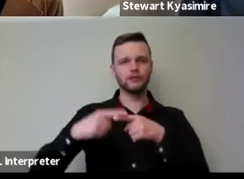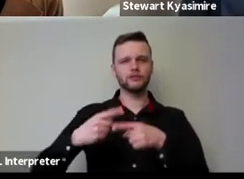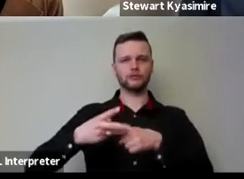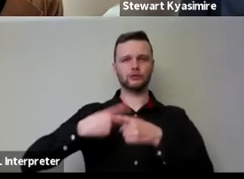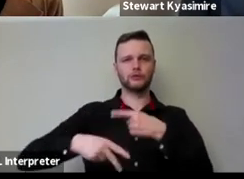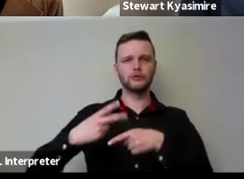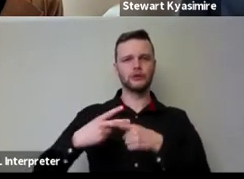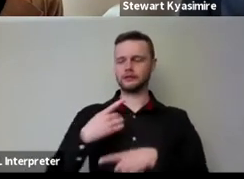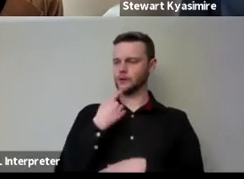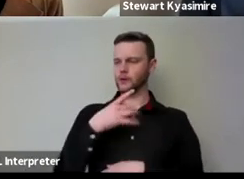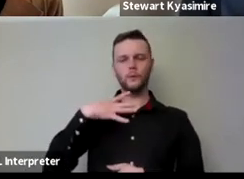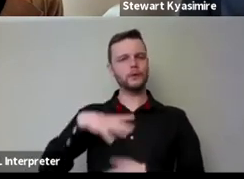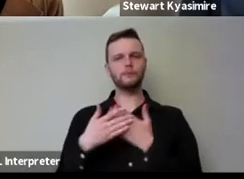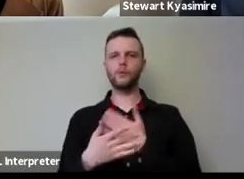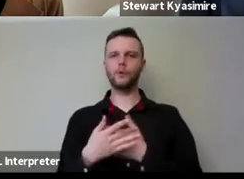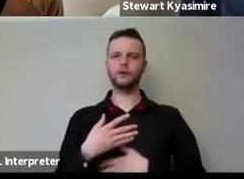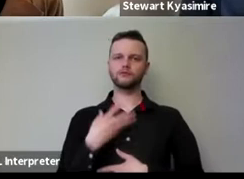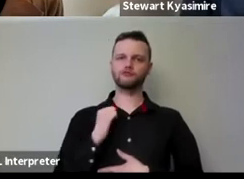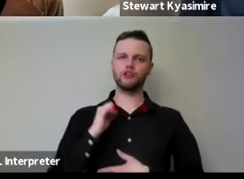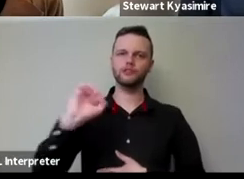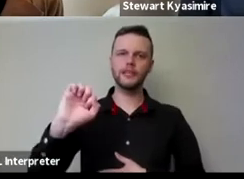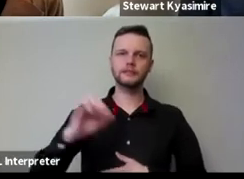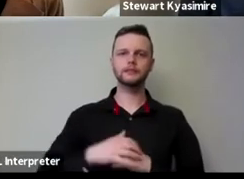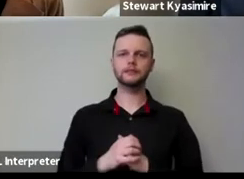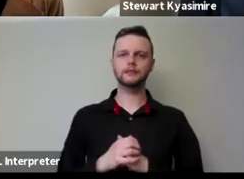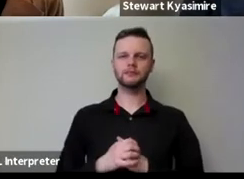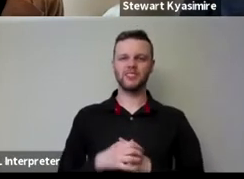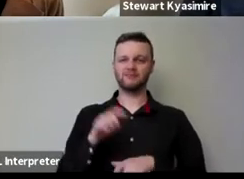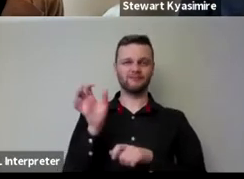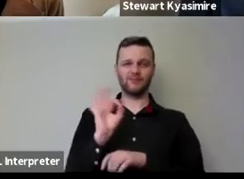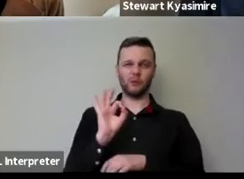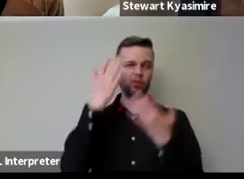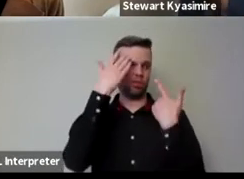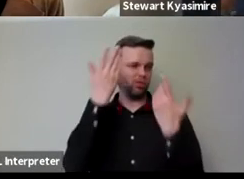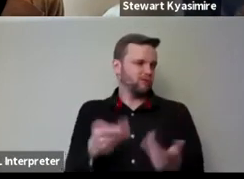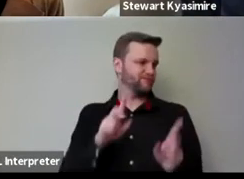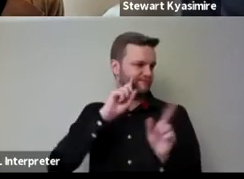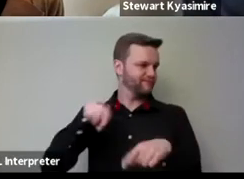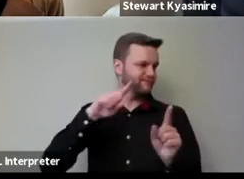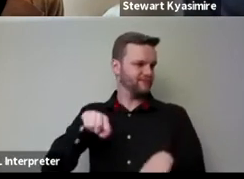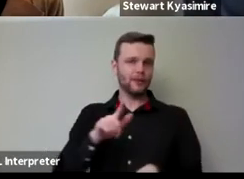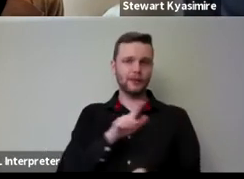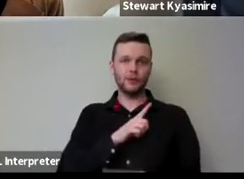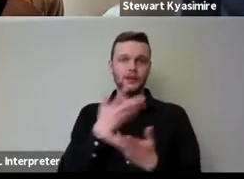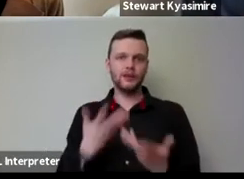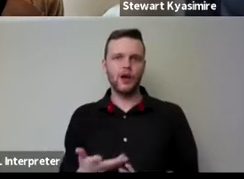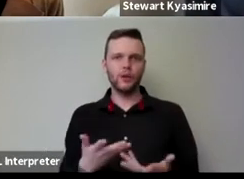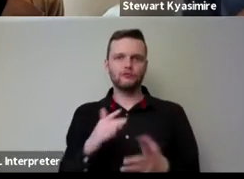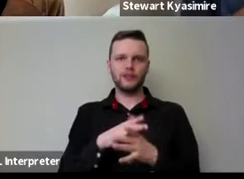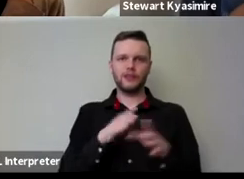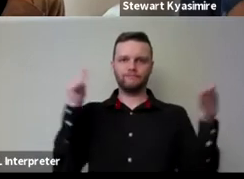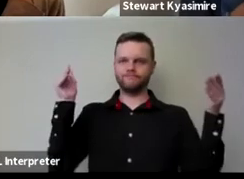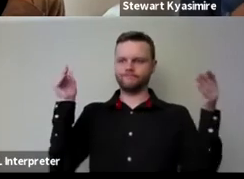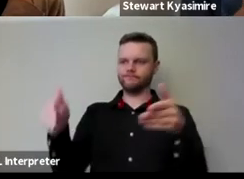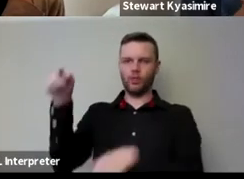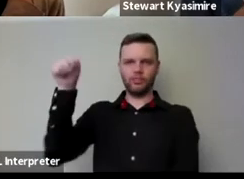better representation um i don't no one was really listening now they're listening because the light has been shown on them what